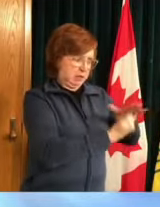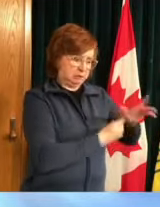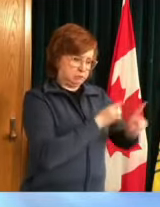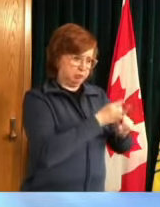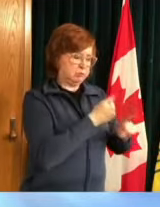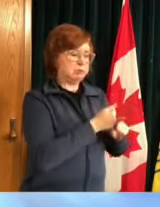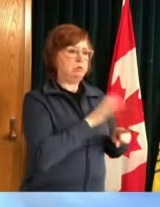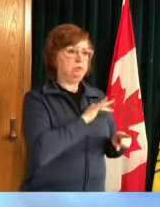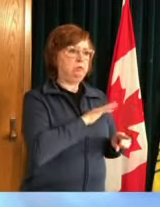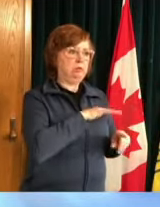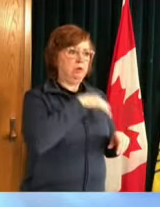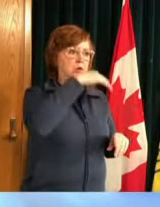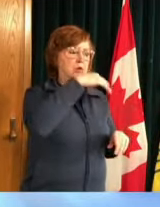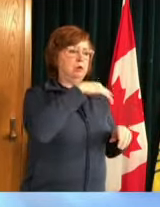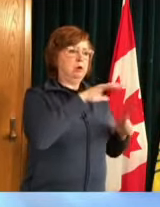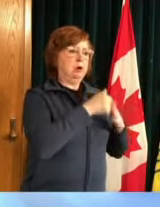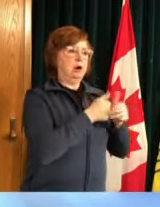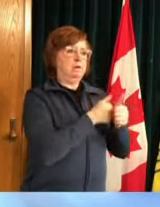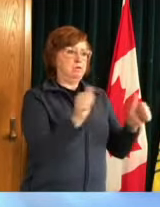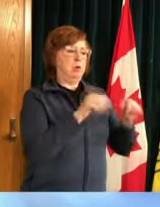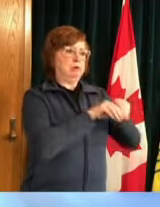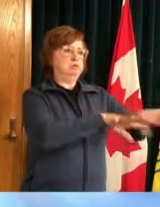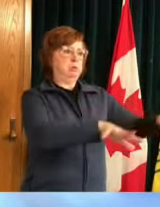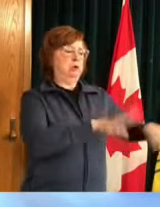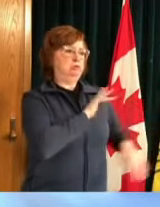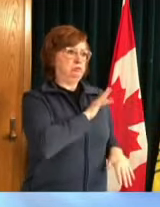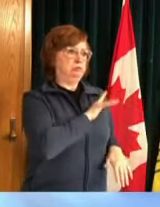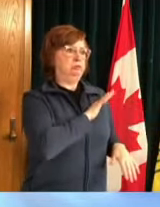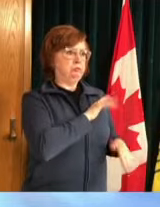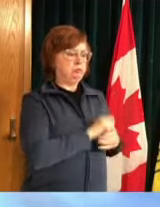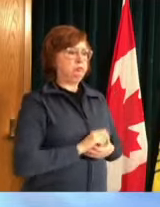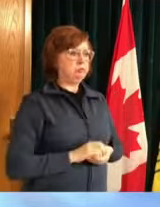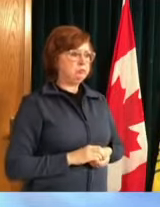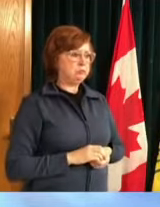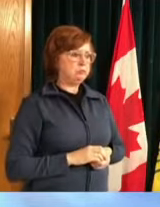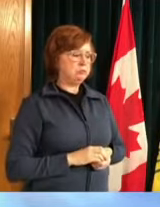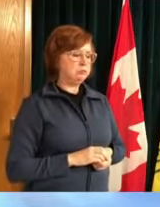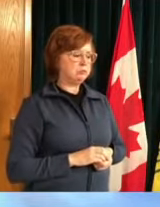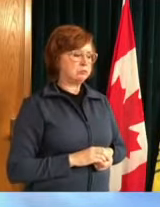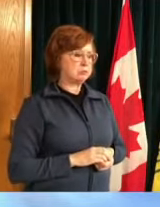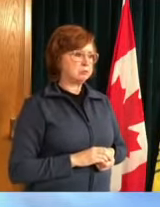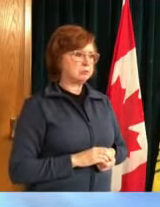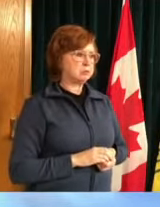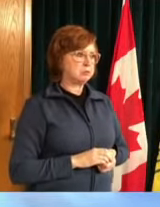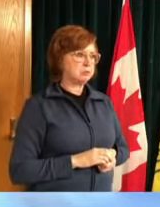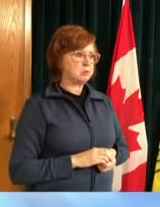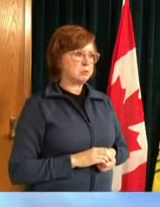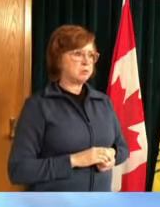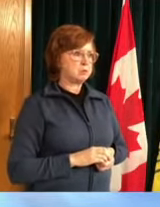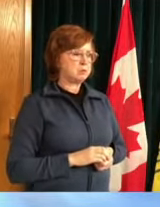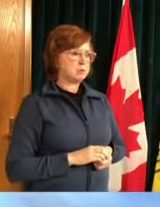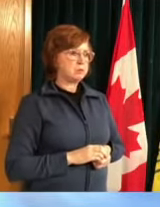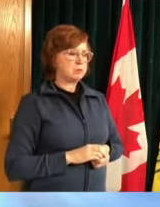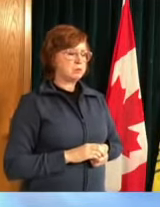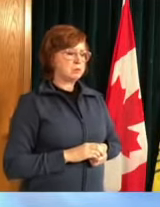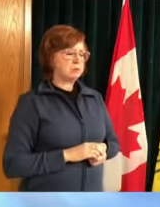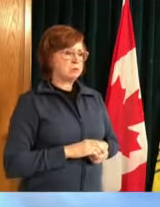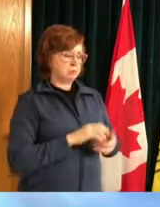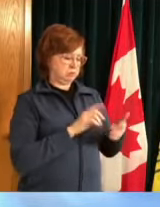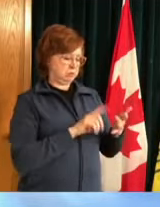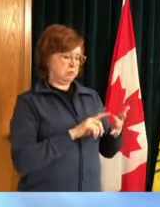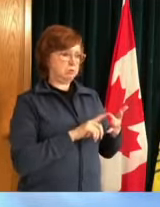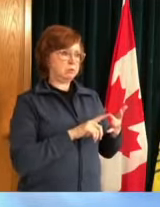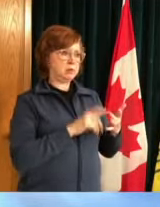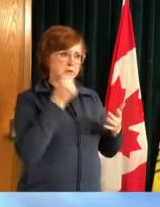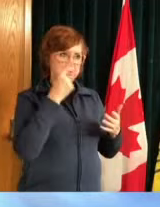contacts can be mean more than 14 days because it's 14 days from your last contact with the case so again it shows how